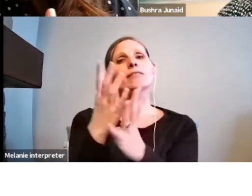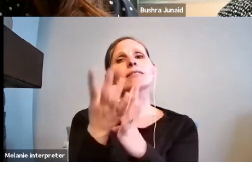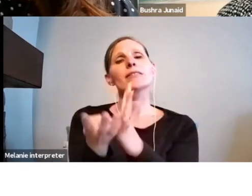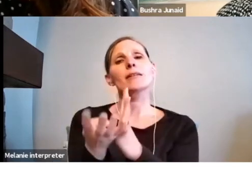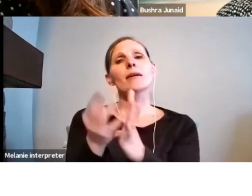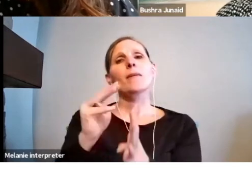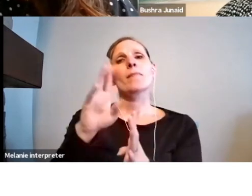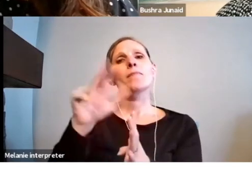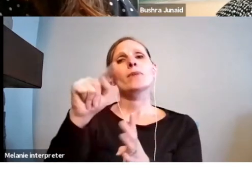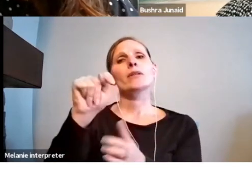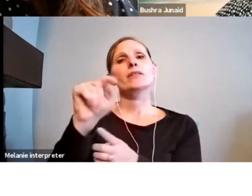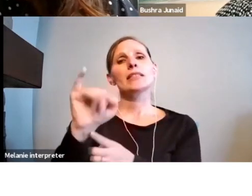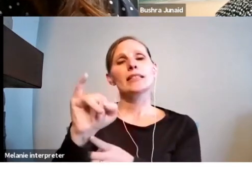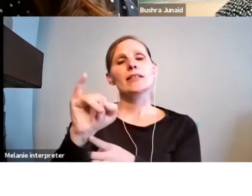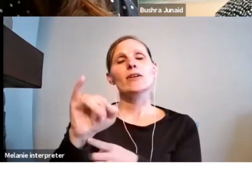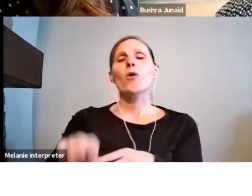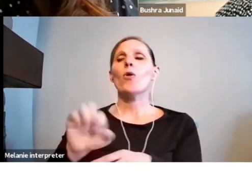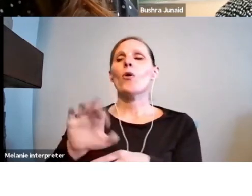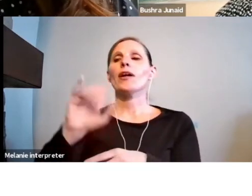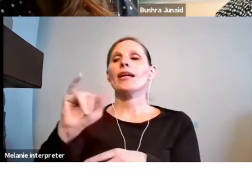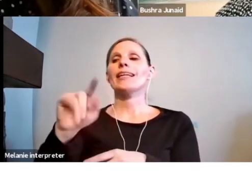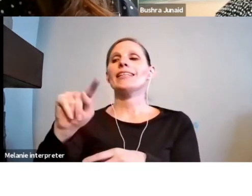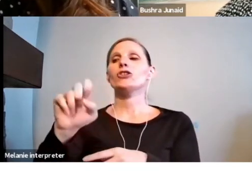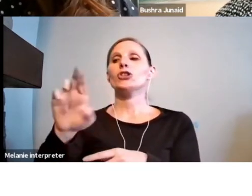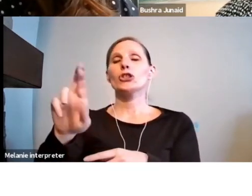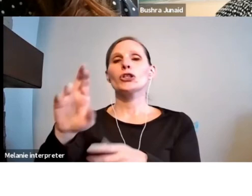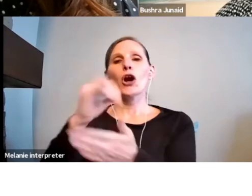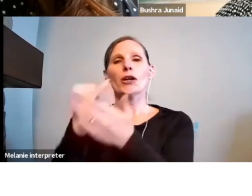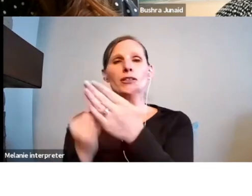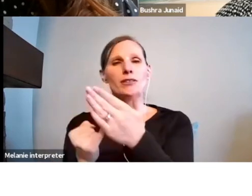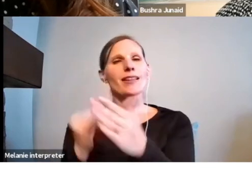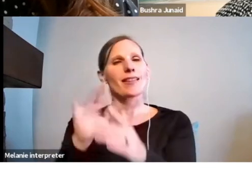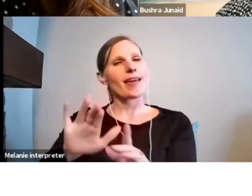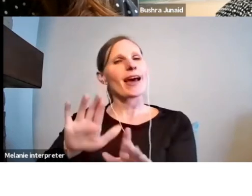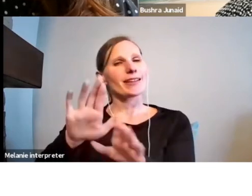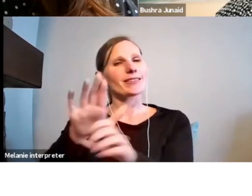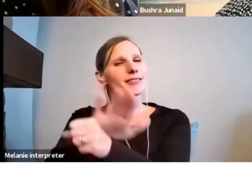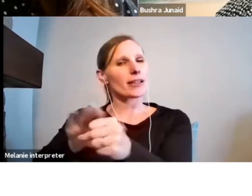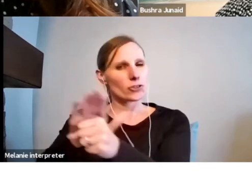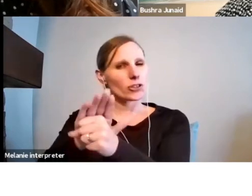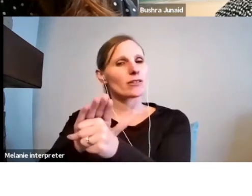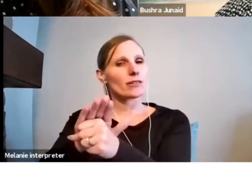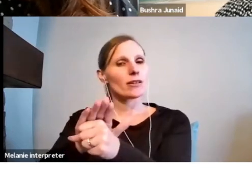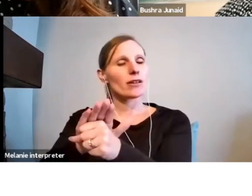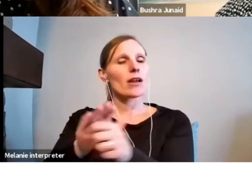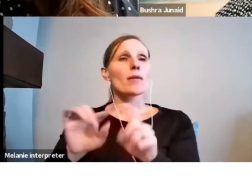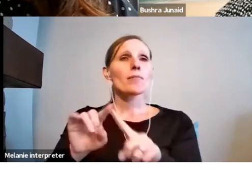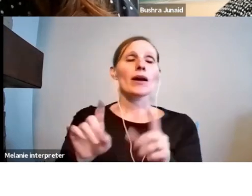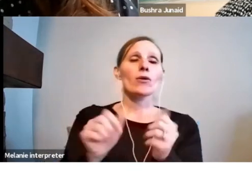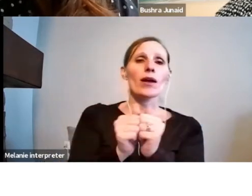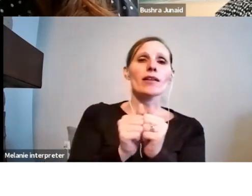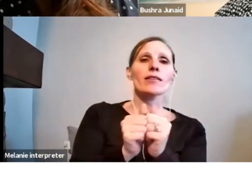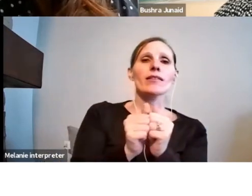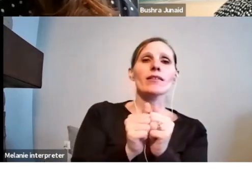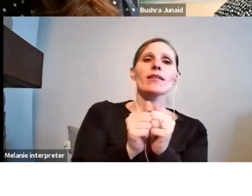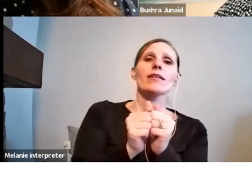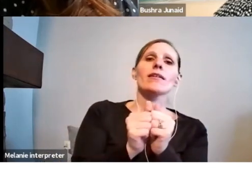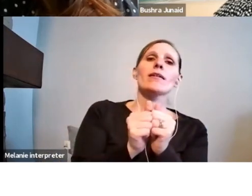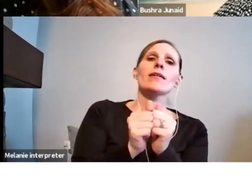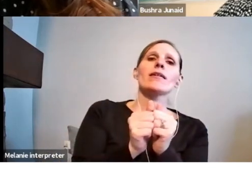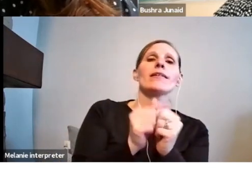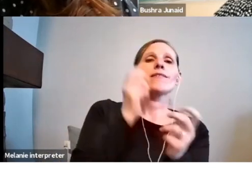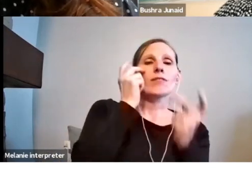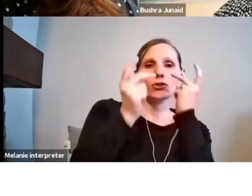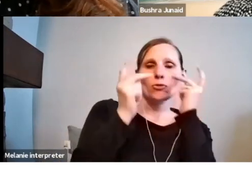multi and inter arts, for example. In terms of craft and visual arts programs, we do